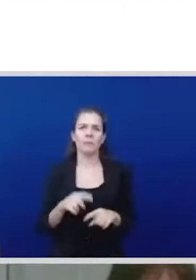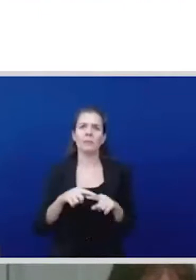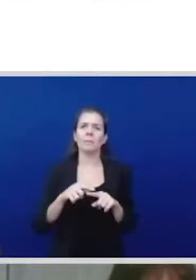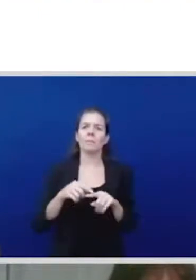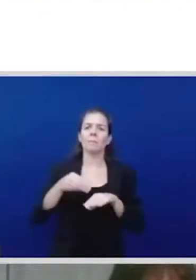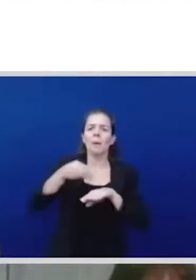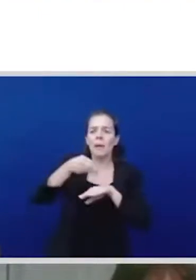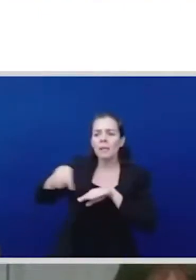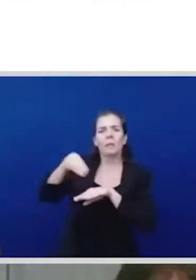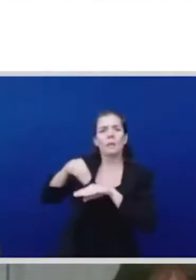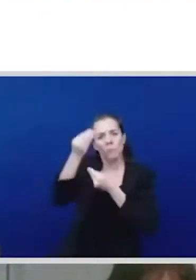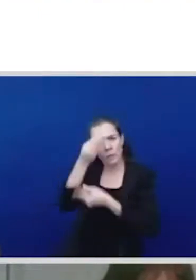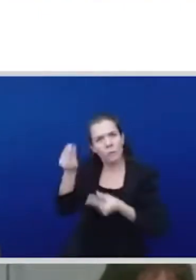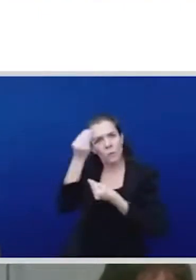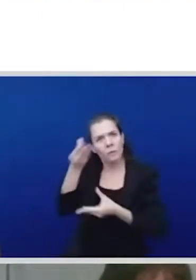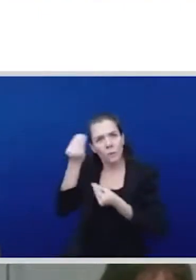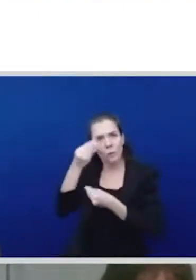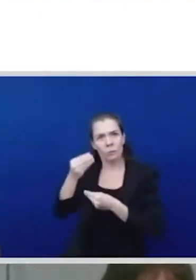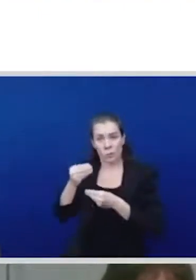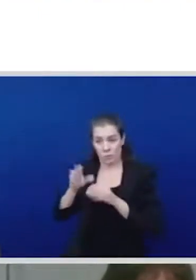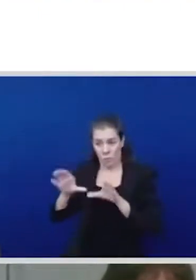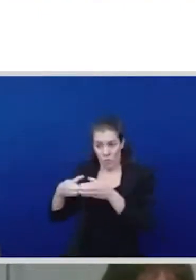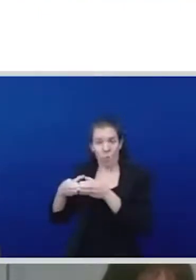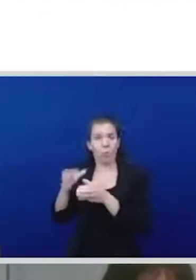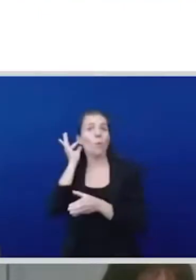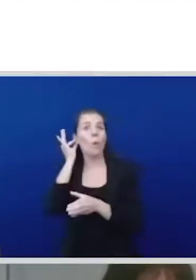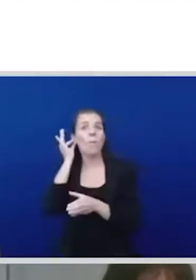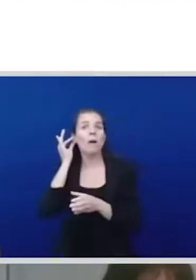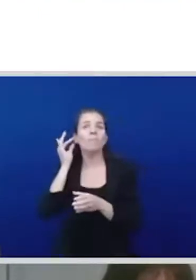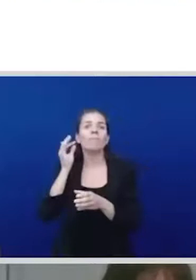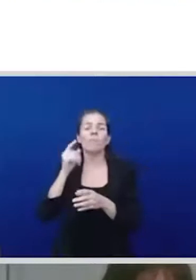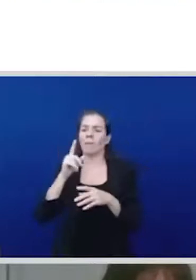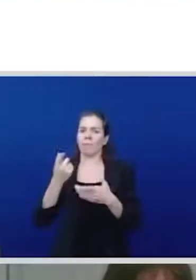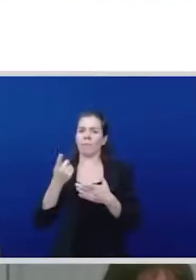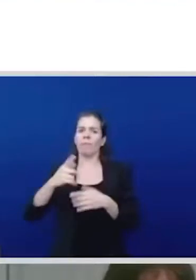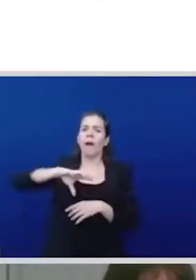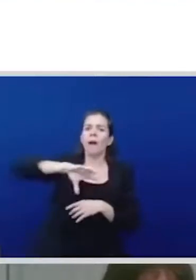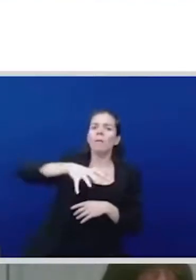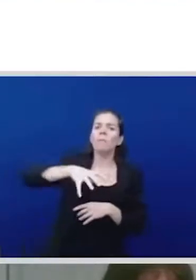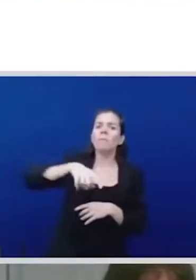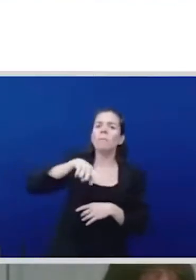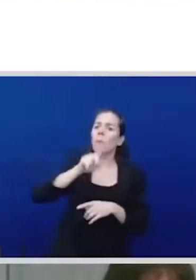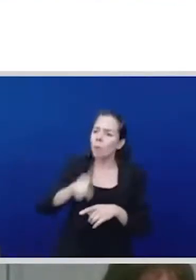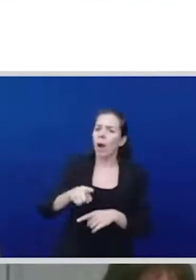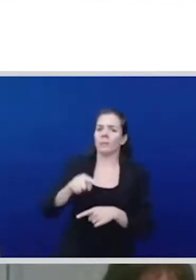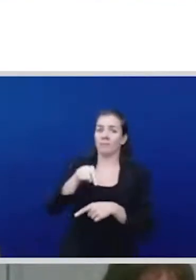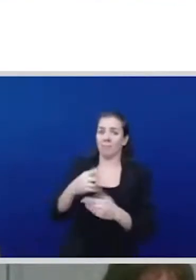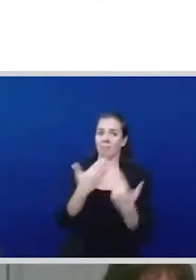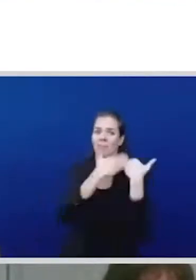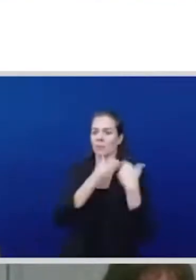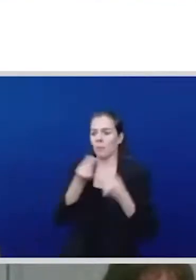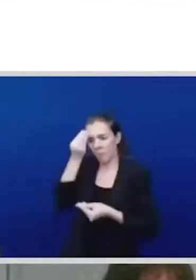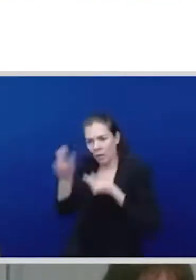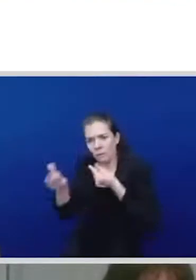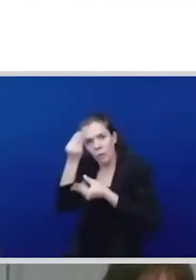they may not meet those obligations under UN guiding principles on business and human rights you know they still have there